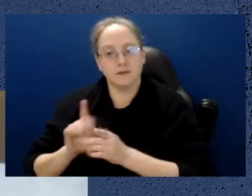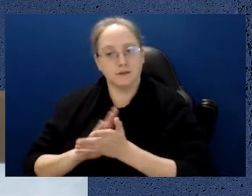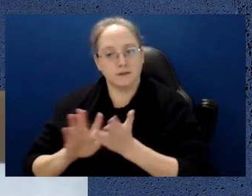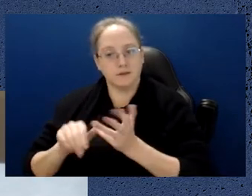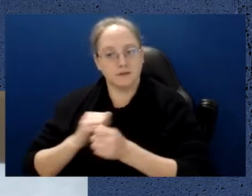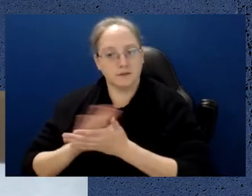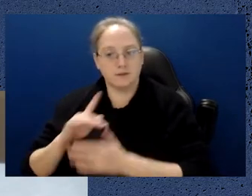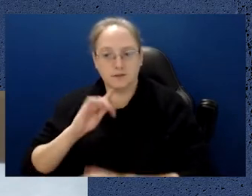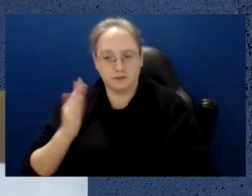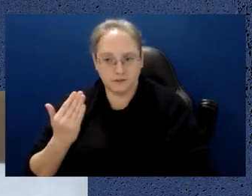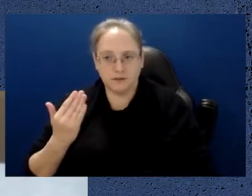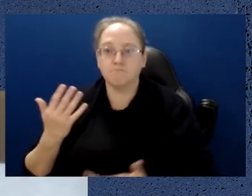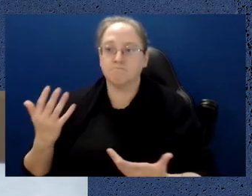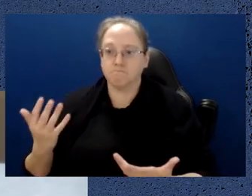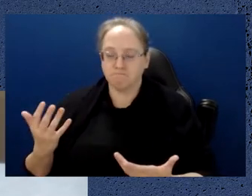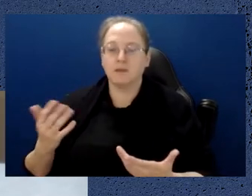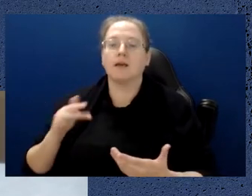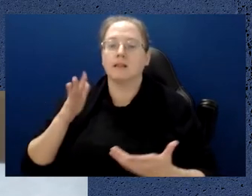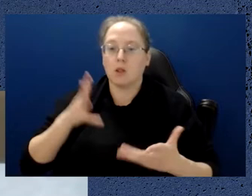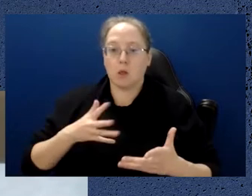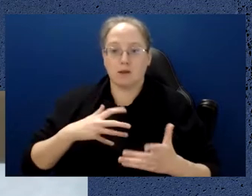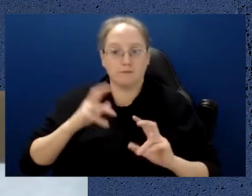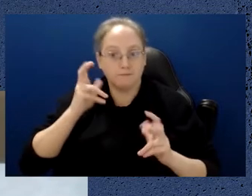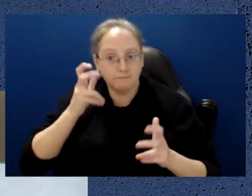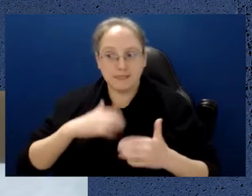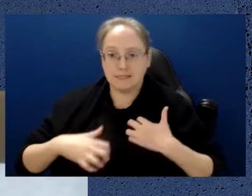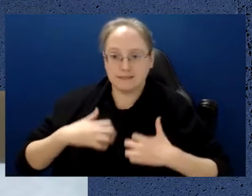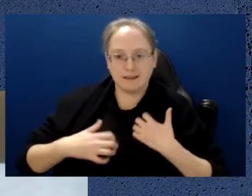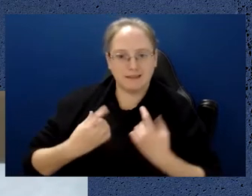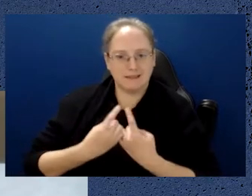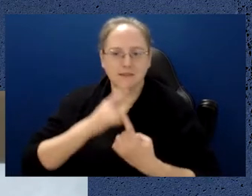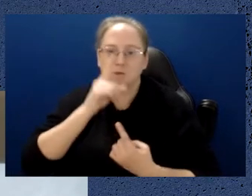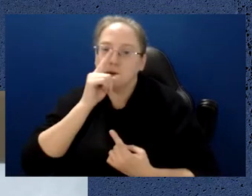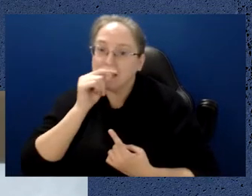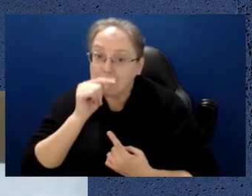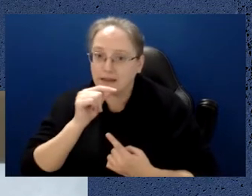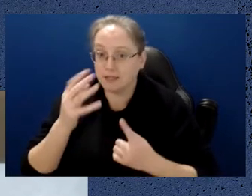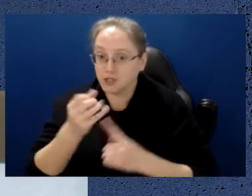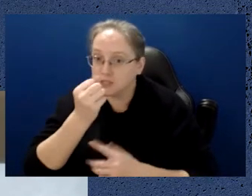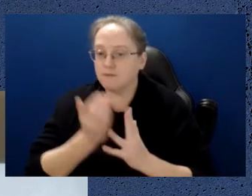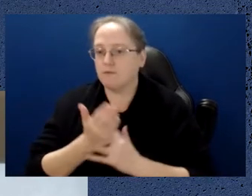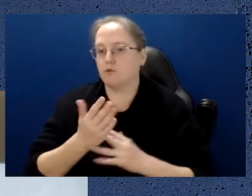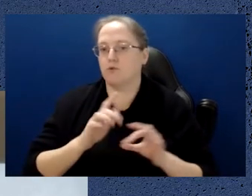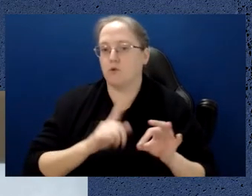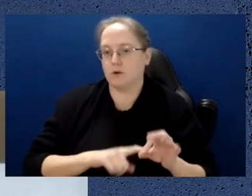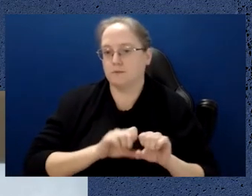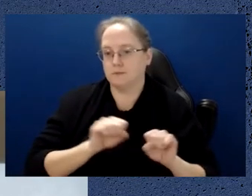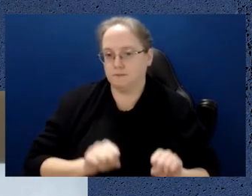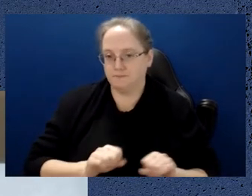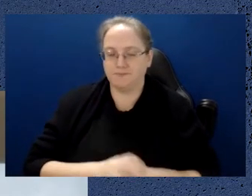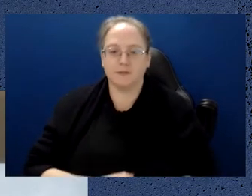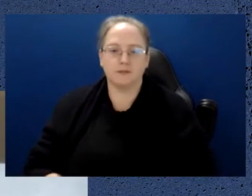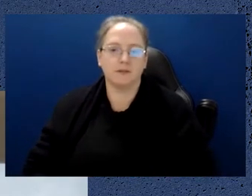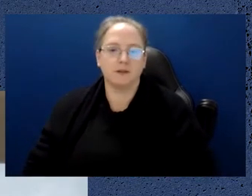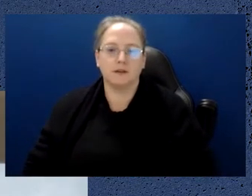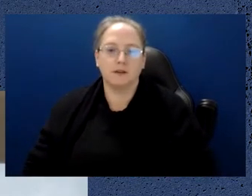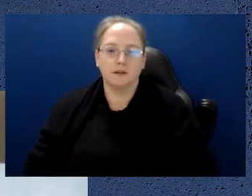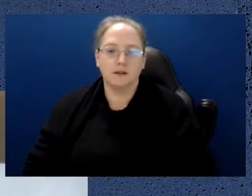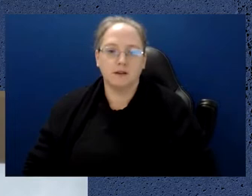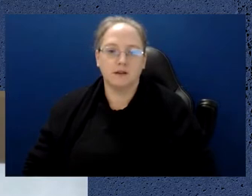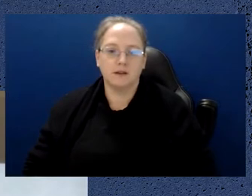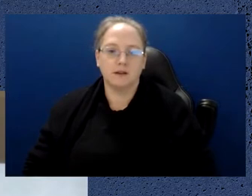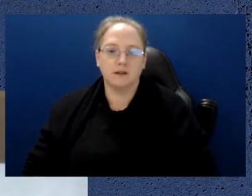Hugh said, there's lots of prospect and interesting and exciting things that could potentially be done with quantum systems.